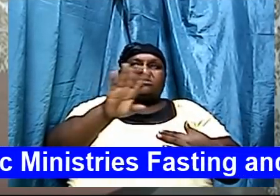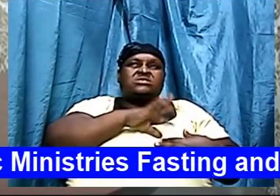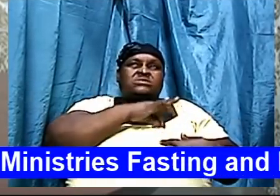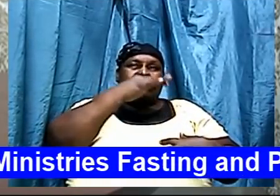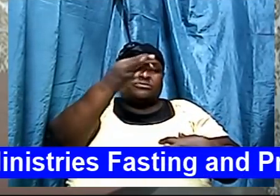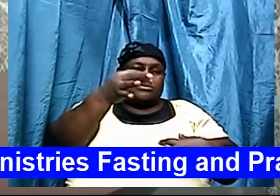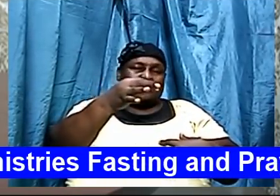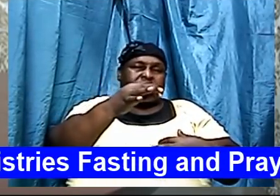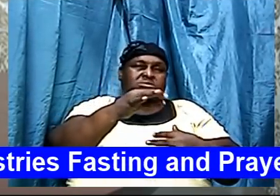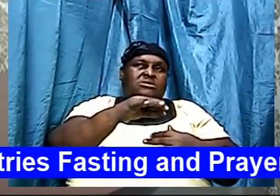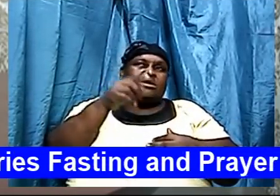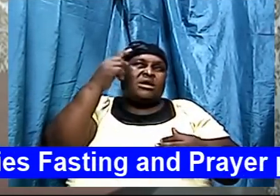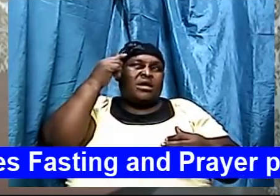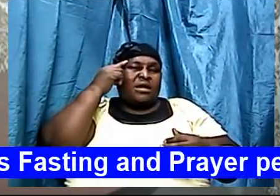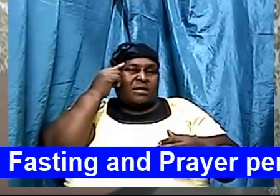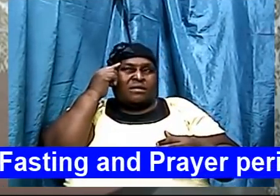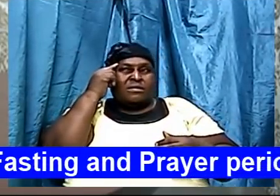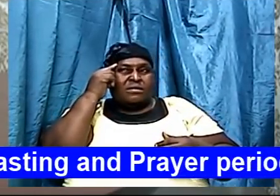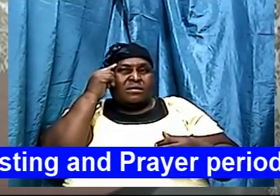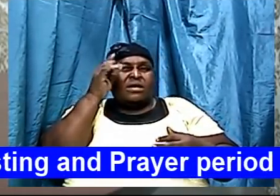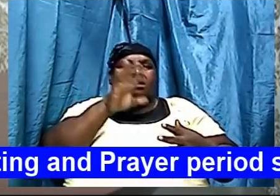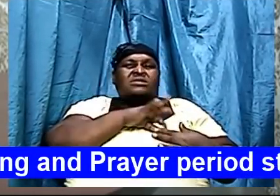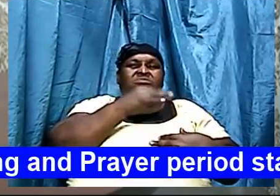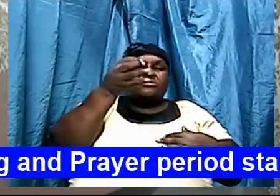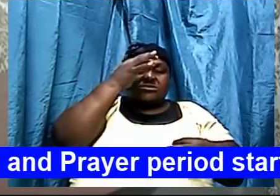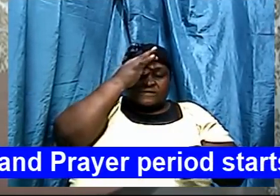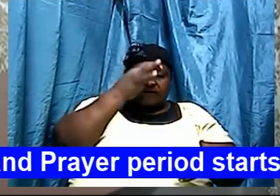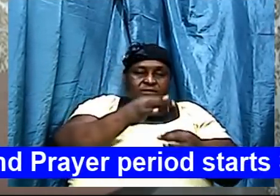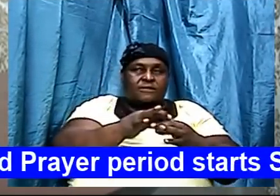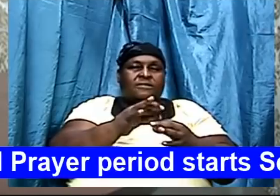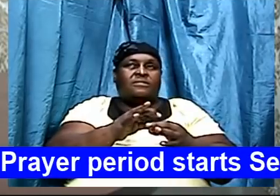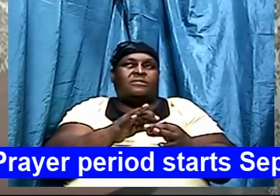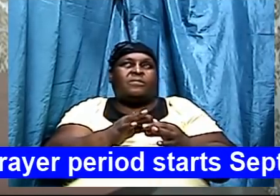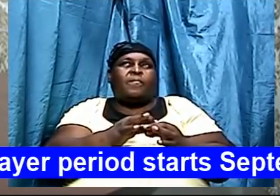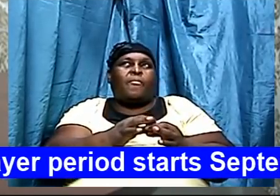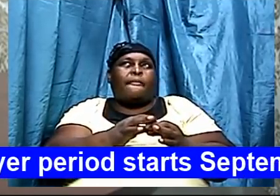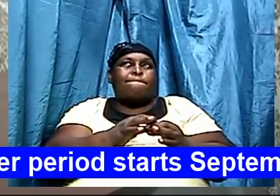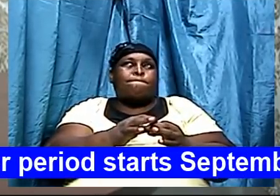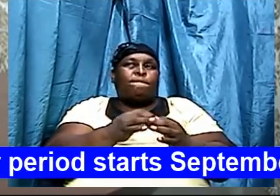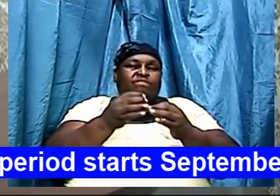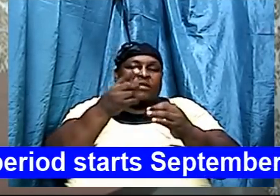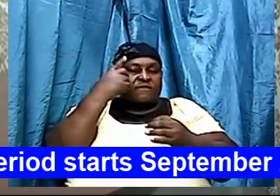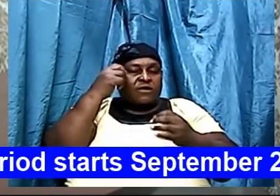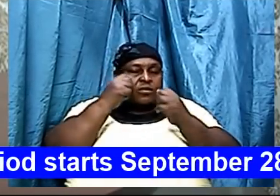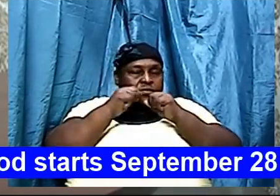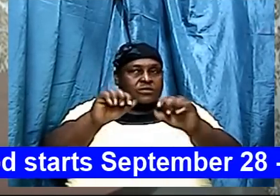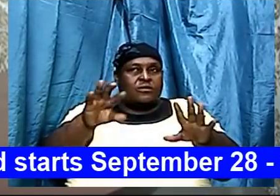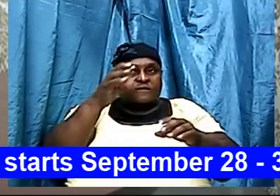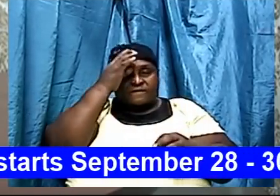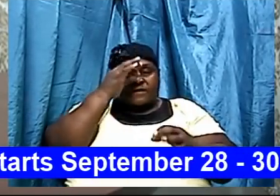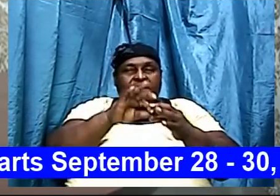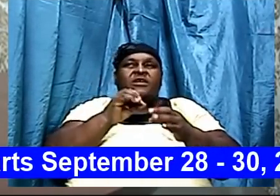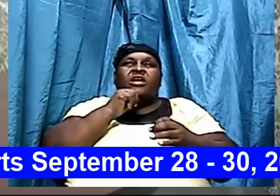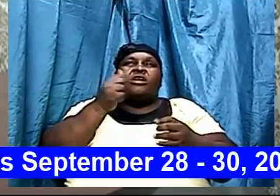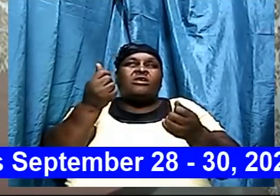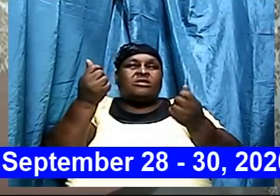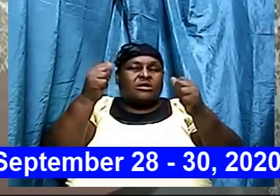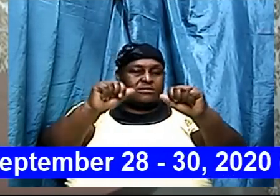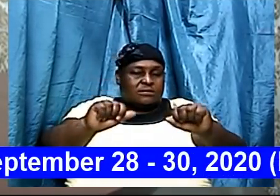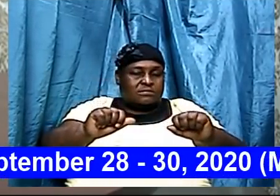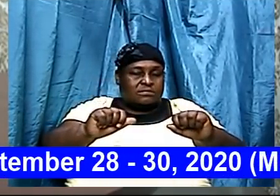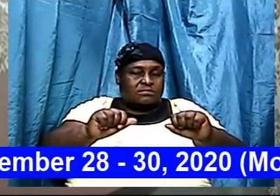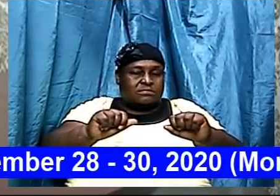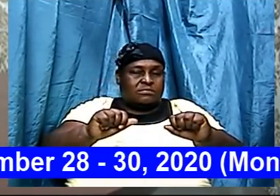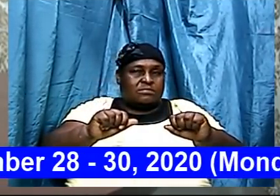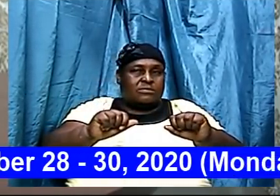amen a spirit of faith for without faith the Bible said it is impossible to please